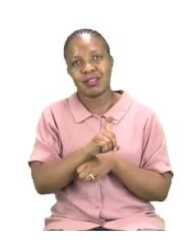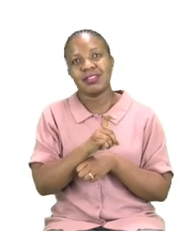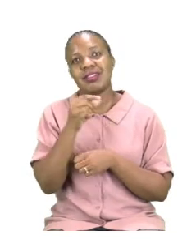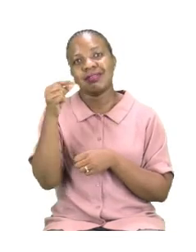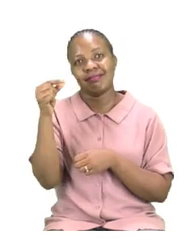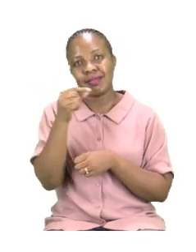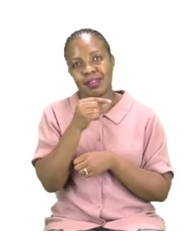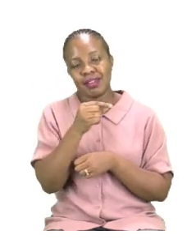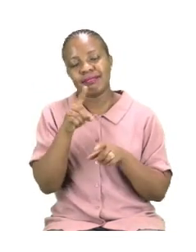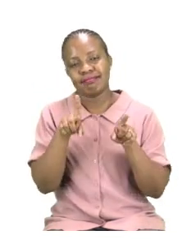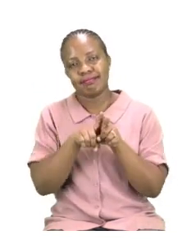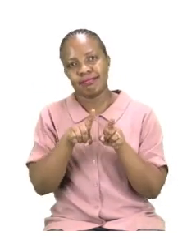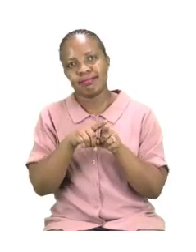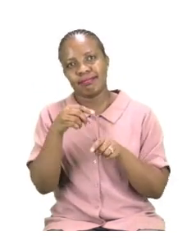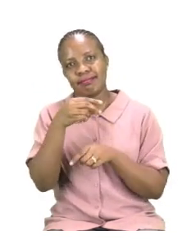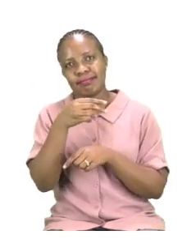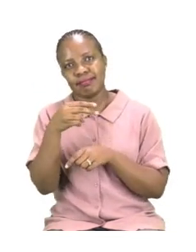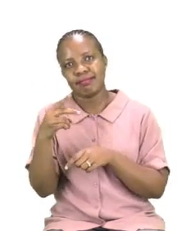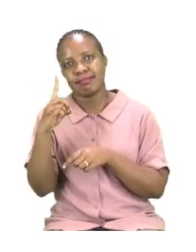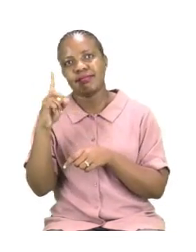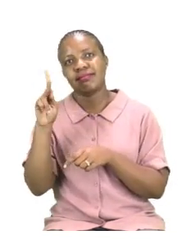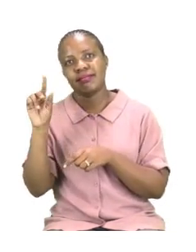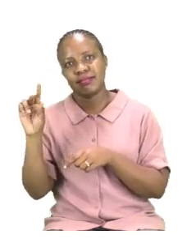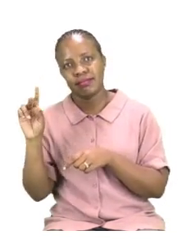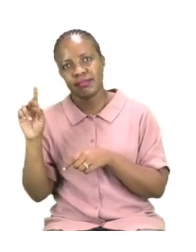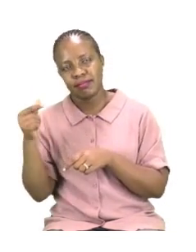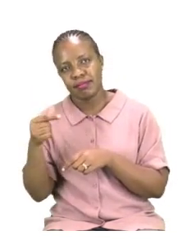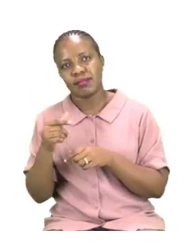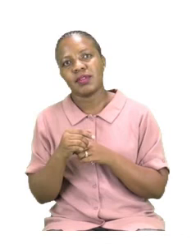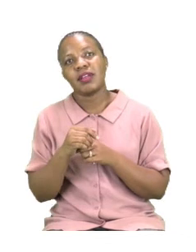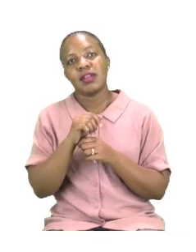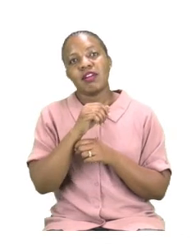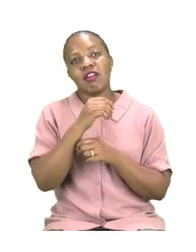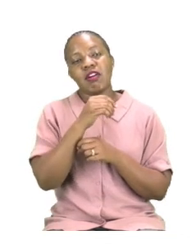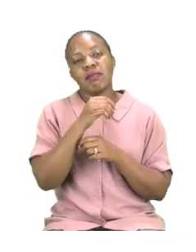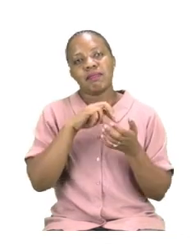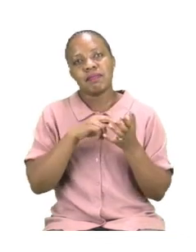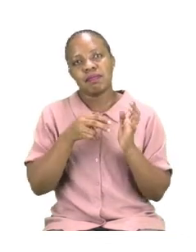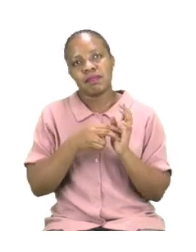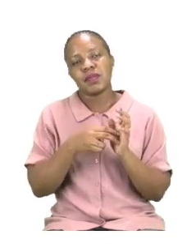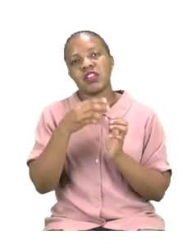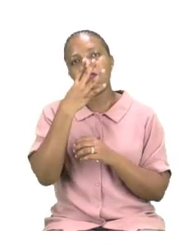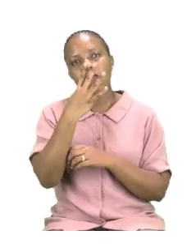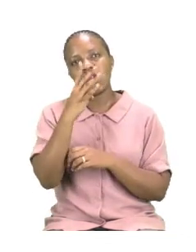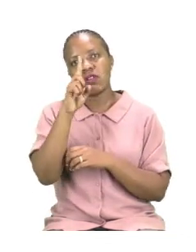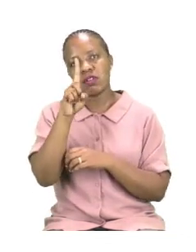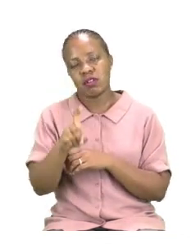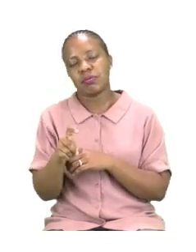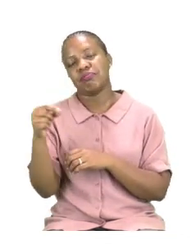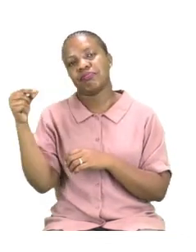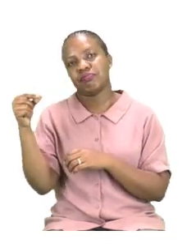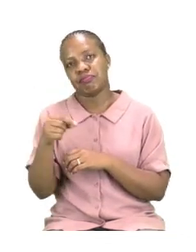rest by yourselves. Take your time. Use your maths. And if you get stuck,